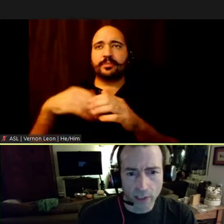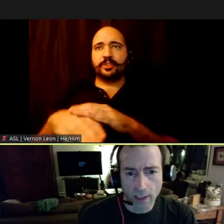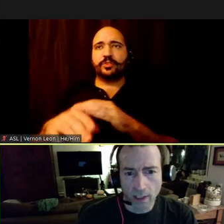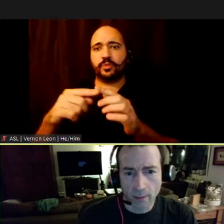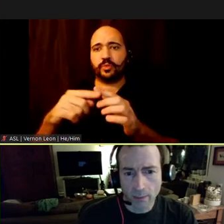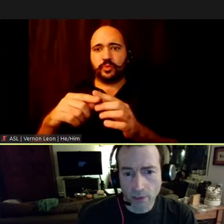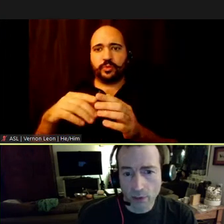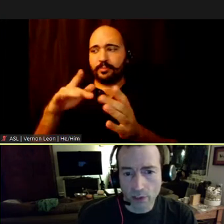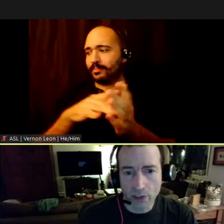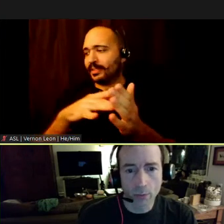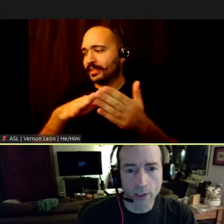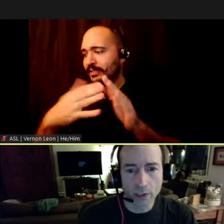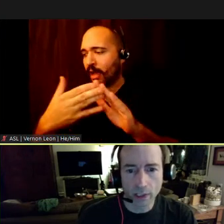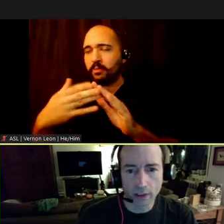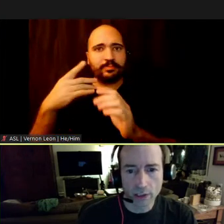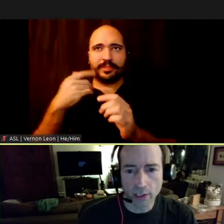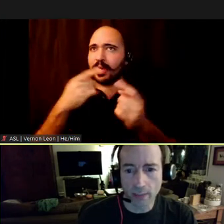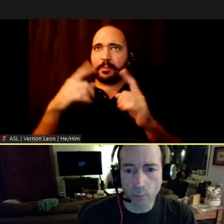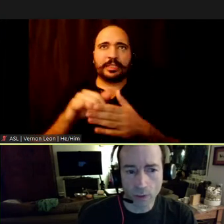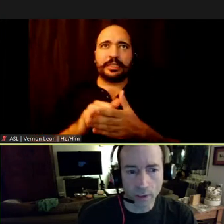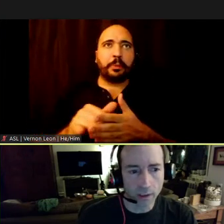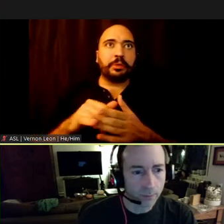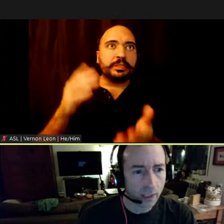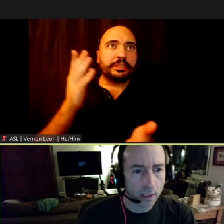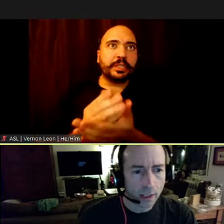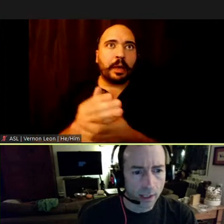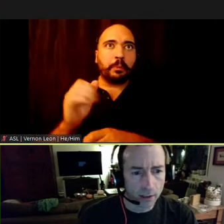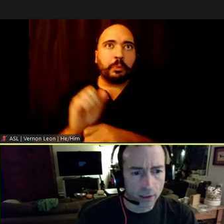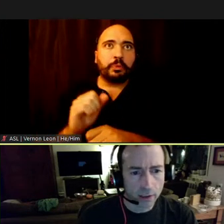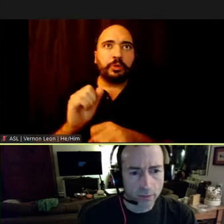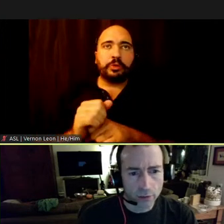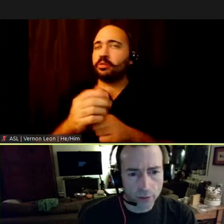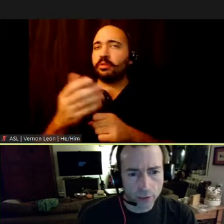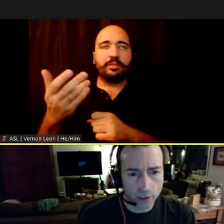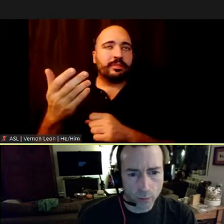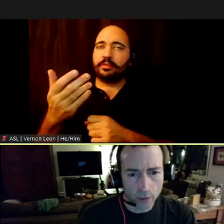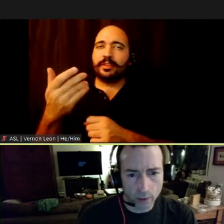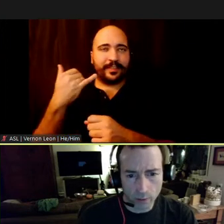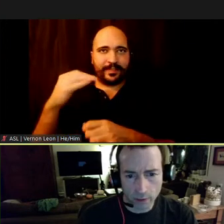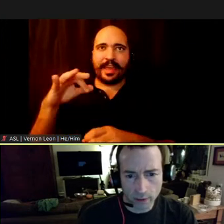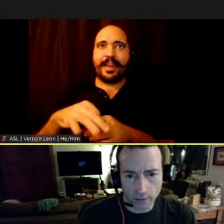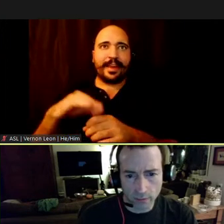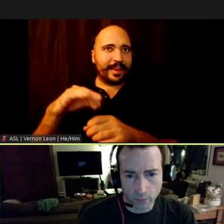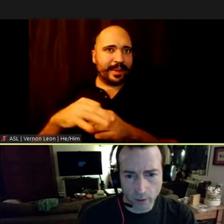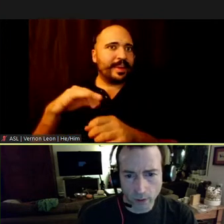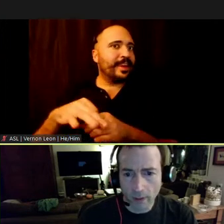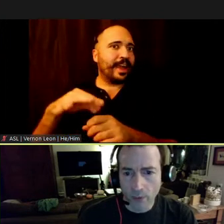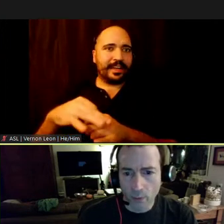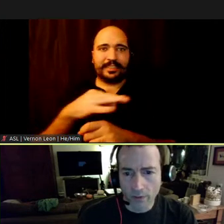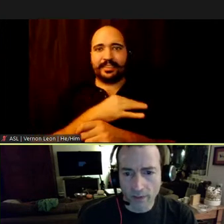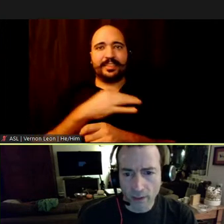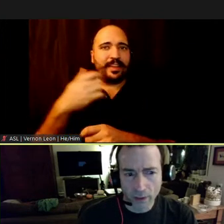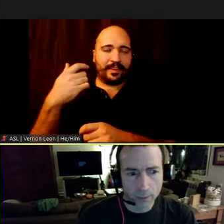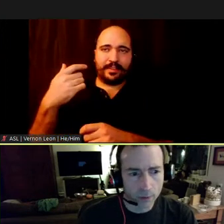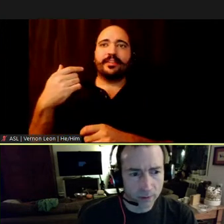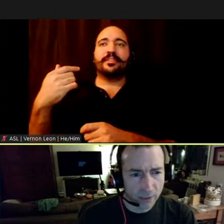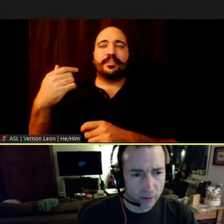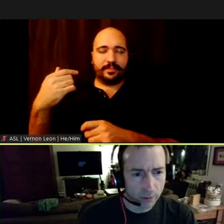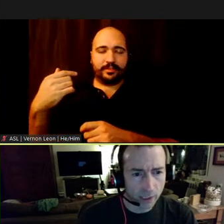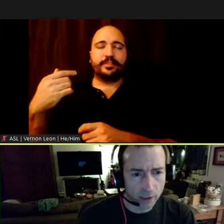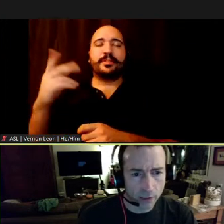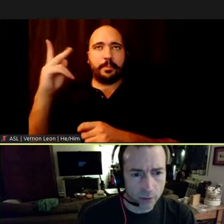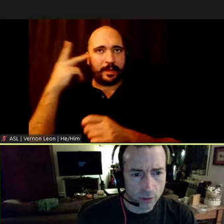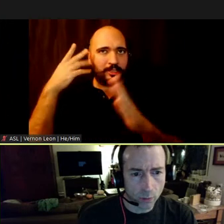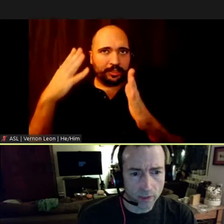That did not happen because the subways suddenly stopped working. Had elected officials done the work they were elected for, they would have followed up on